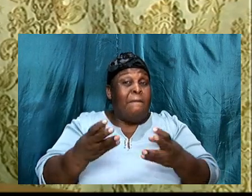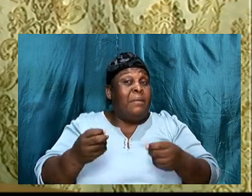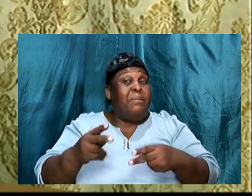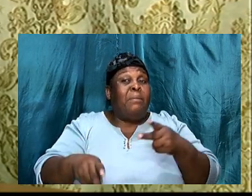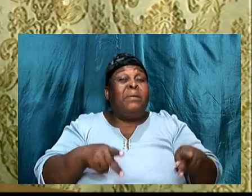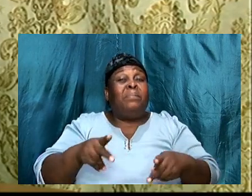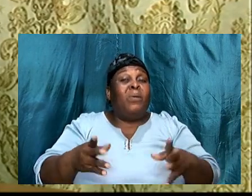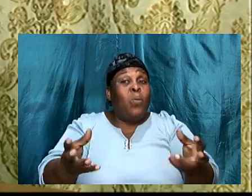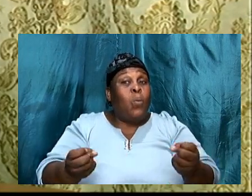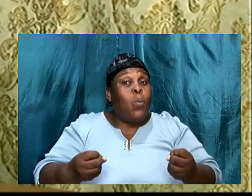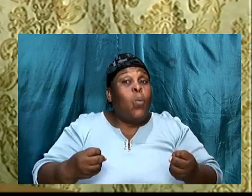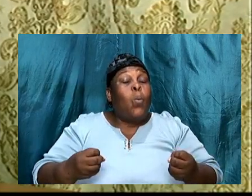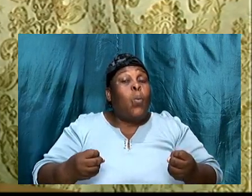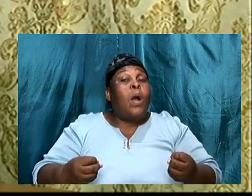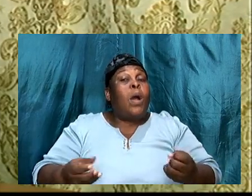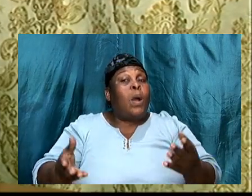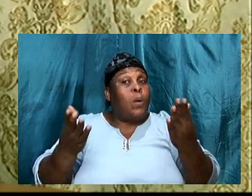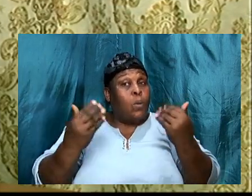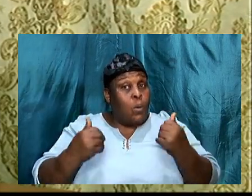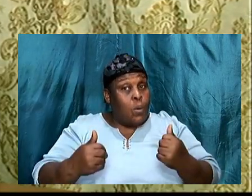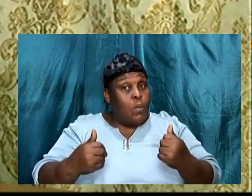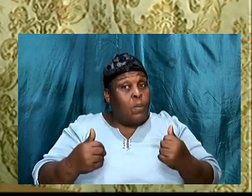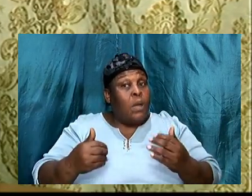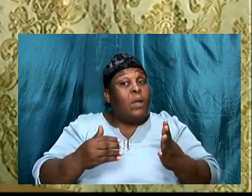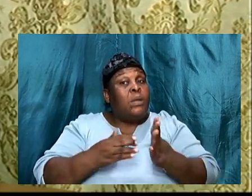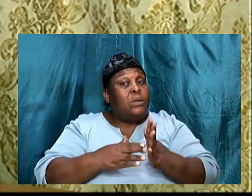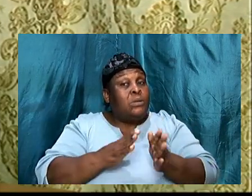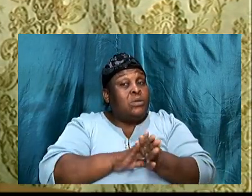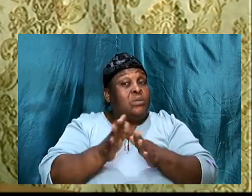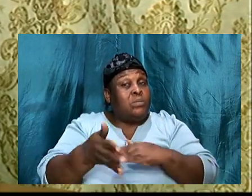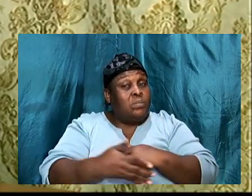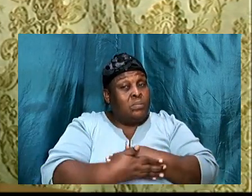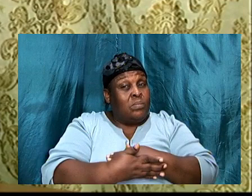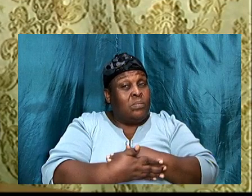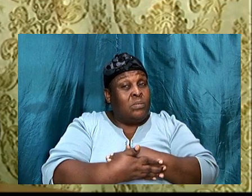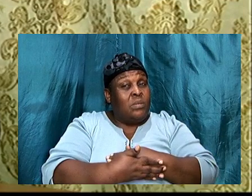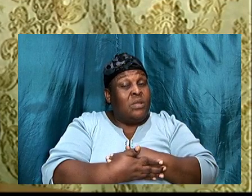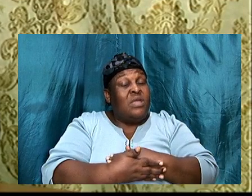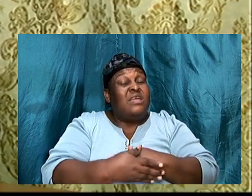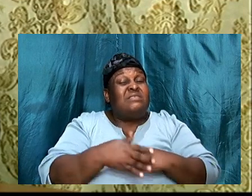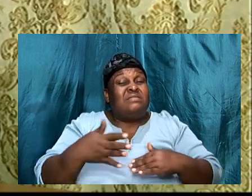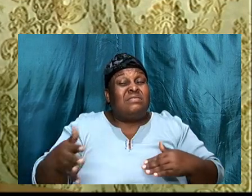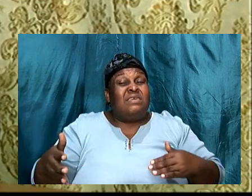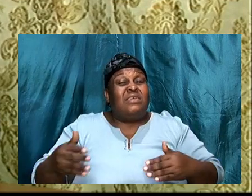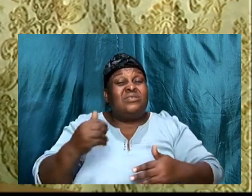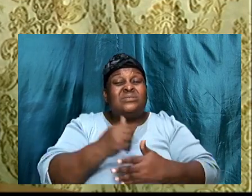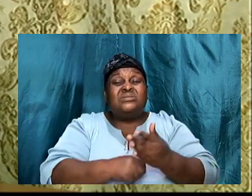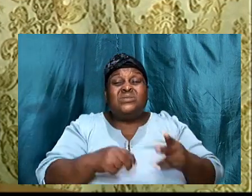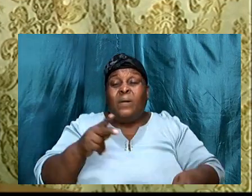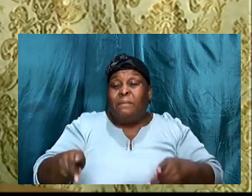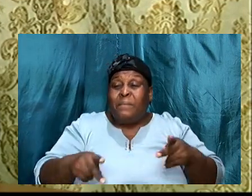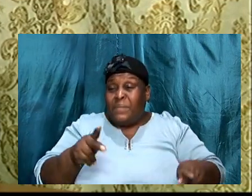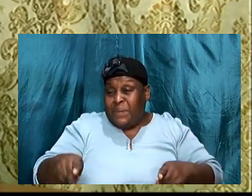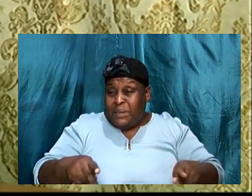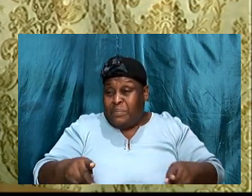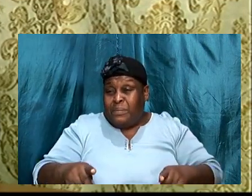and the things, that some folks, go through, is as a direct result,